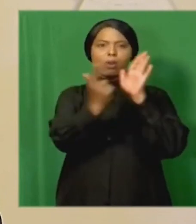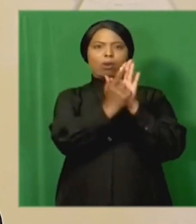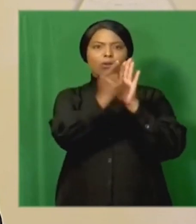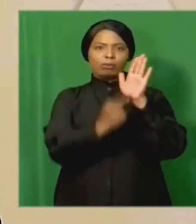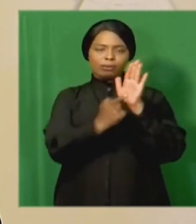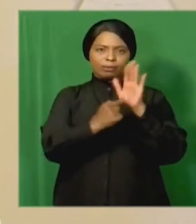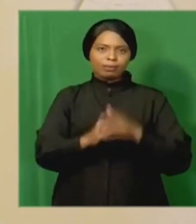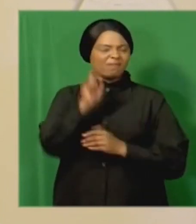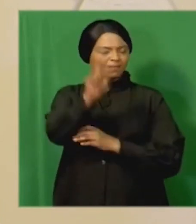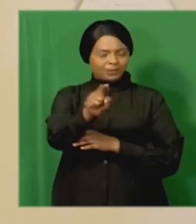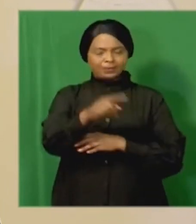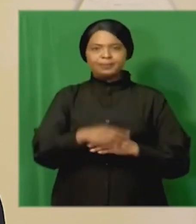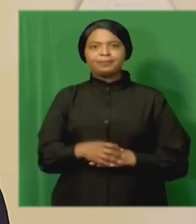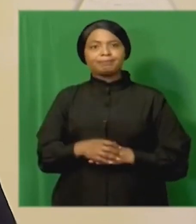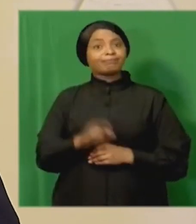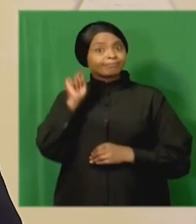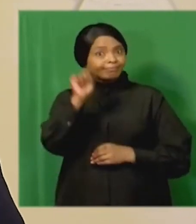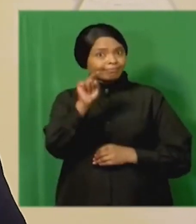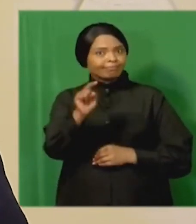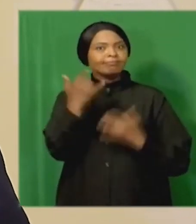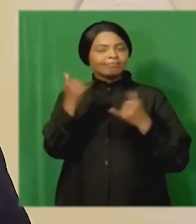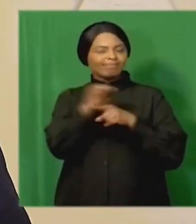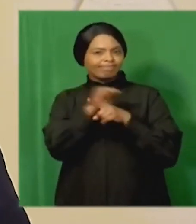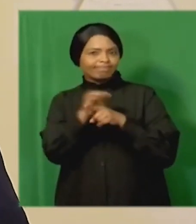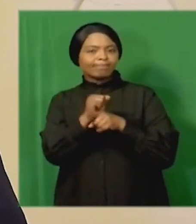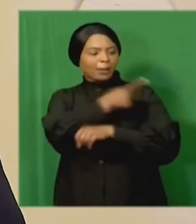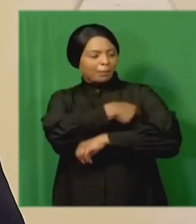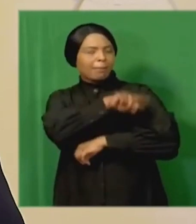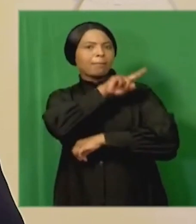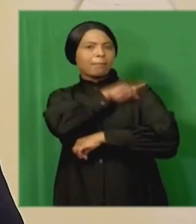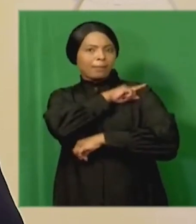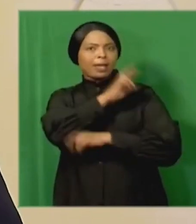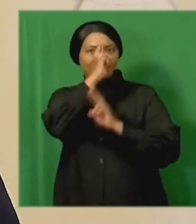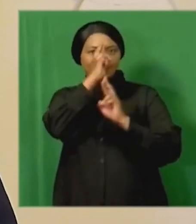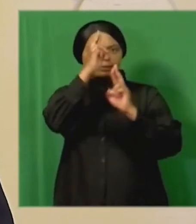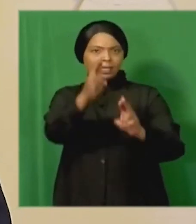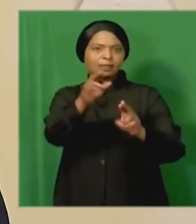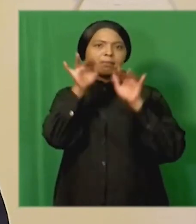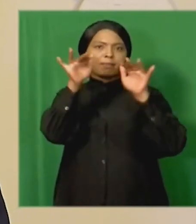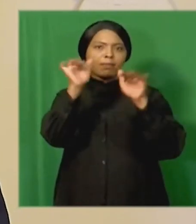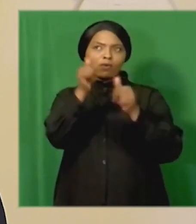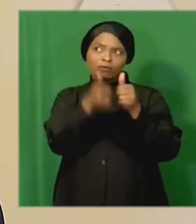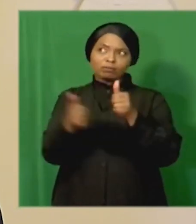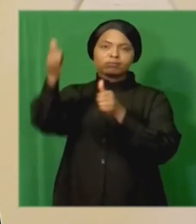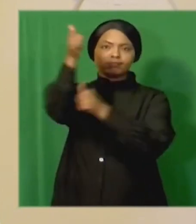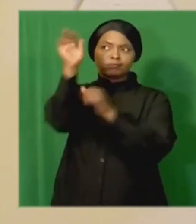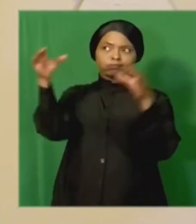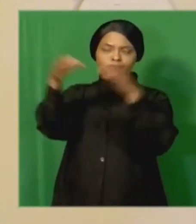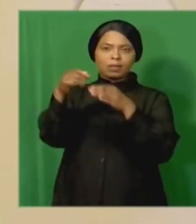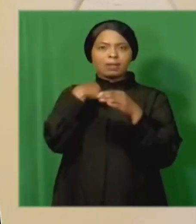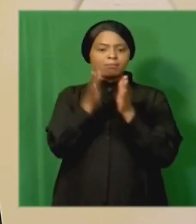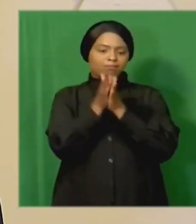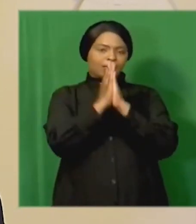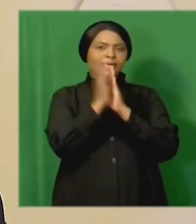therefore in exercising my powers with respect to members of the executive I am